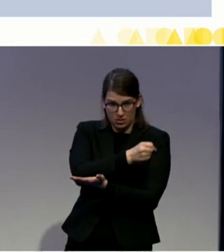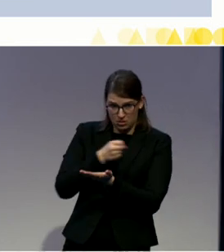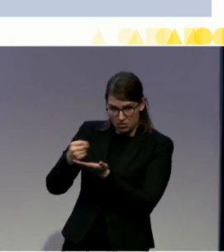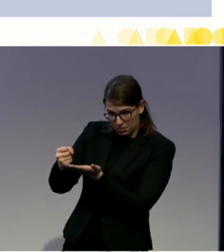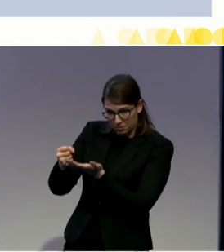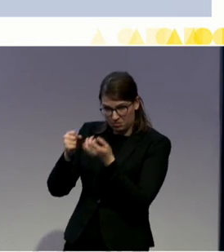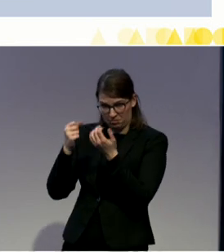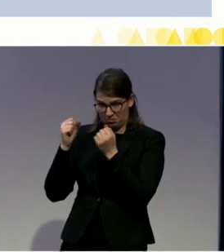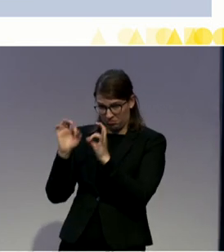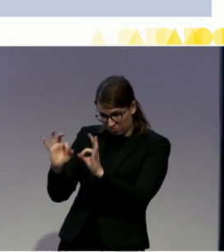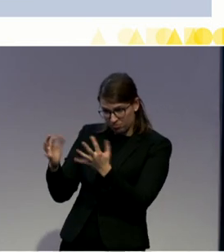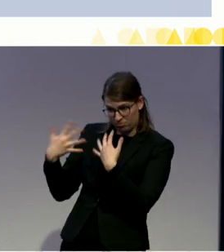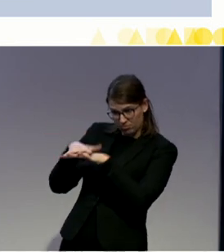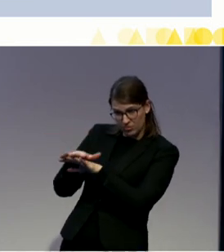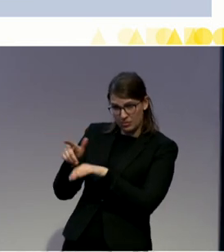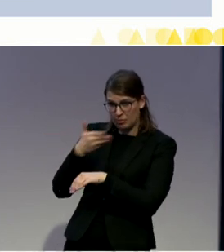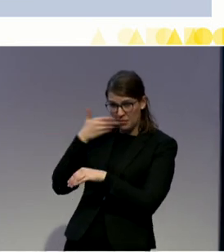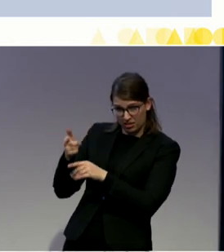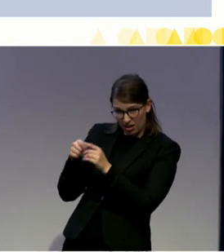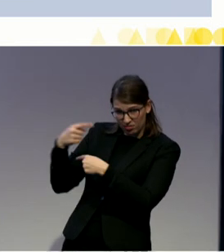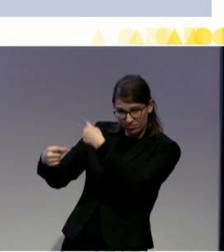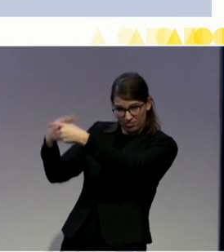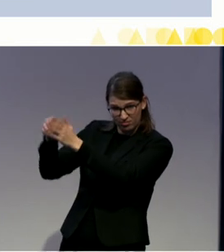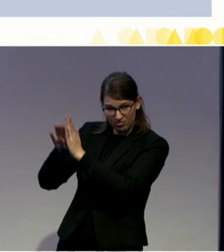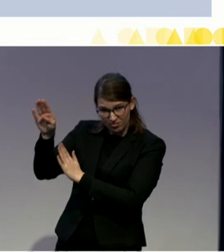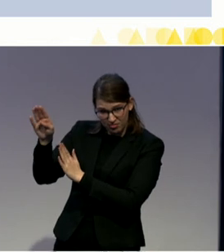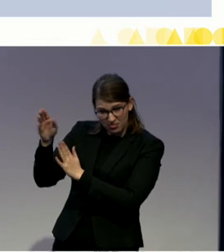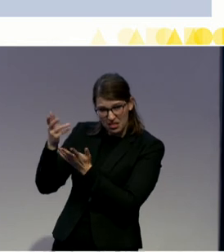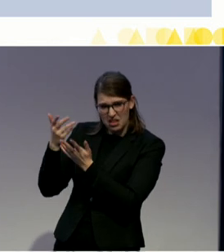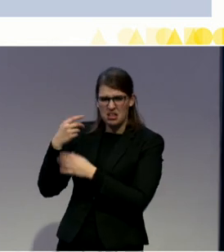that people with disabilities should be looked after and cared for.